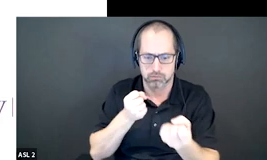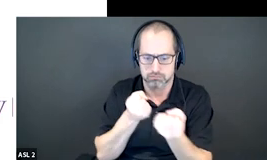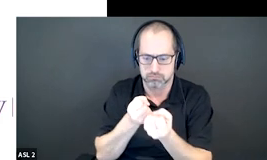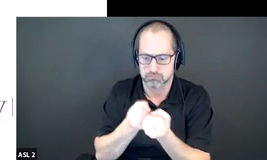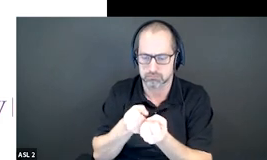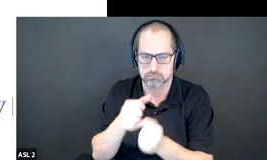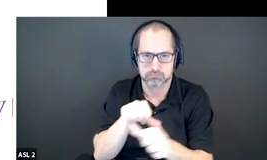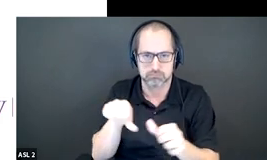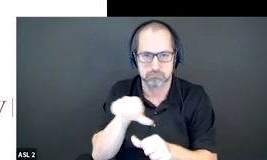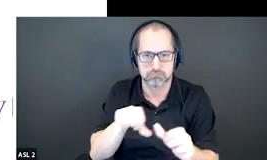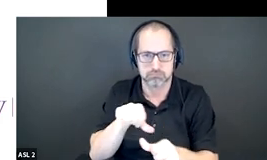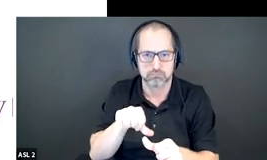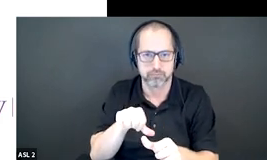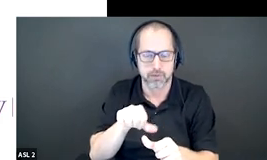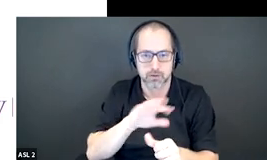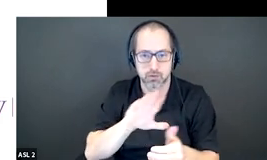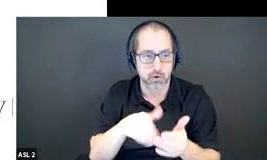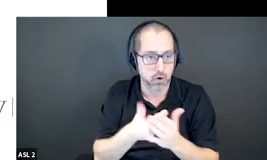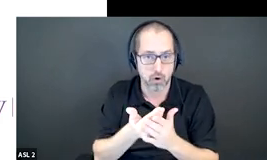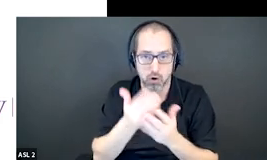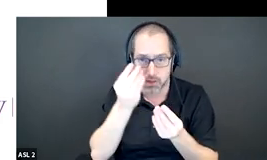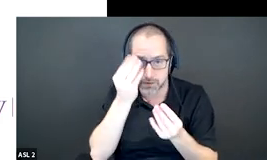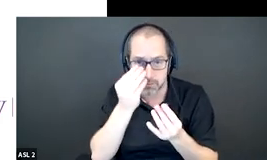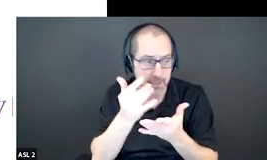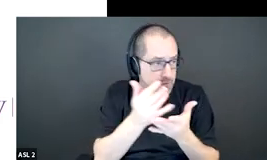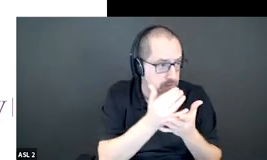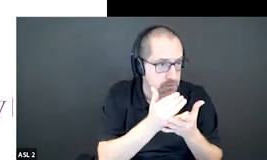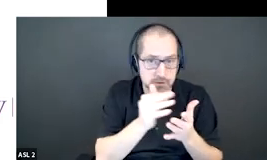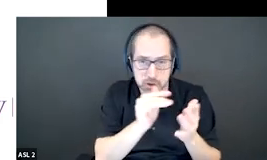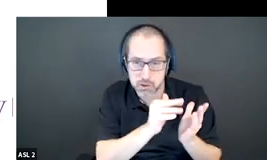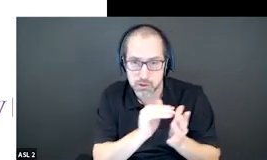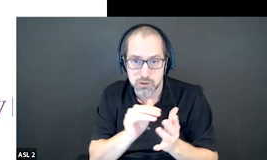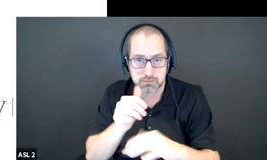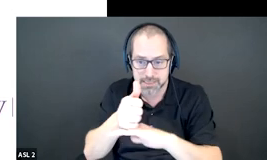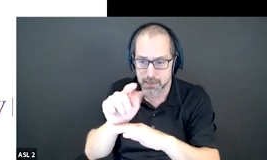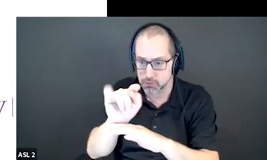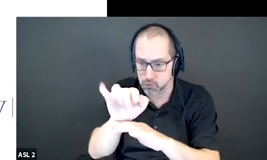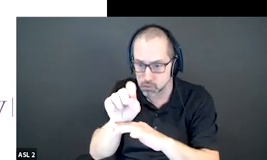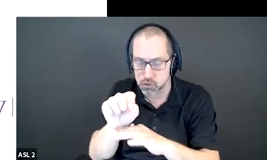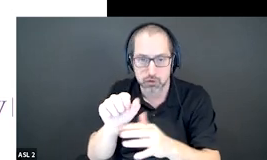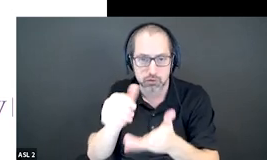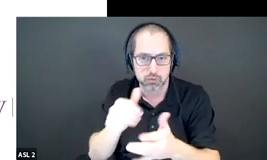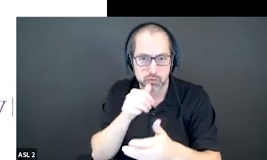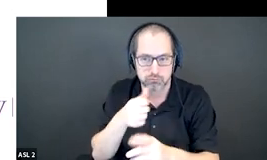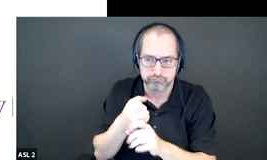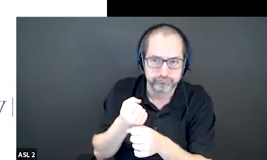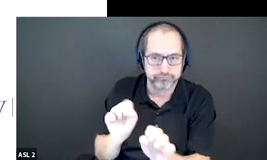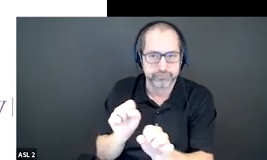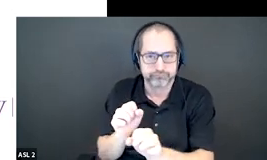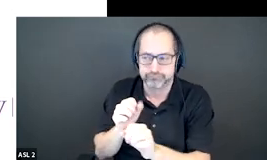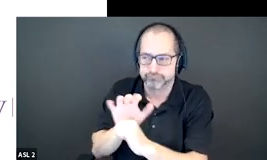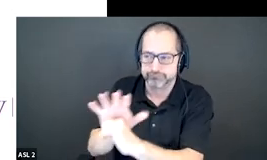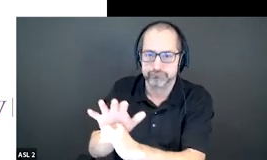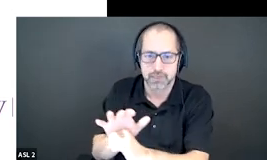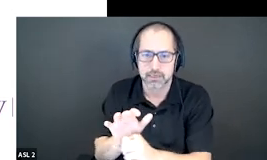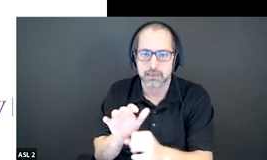all the participants gathered all the information all the tools that can help elevate themselves they wanted to start giving